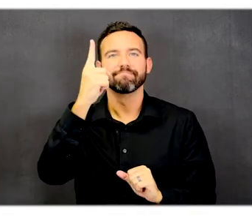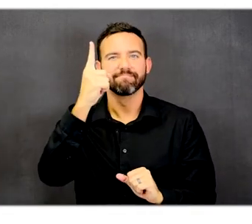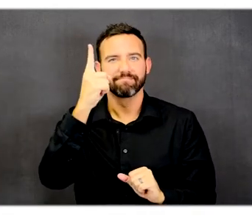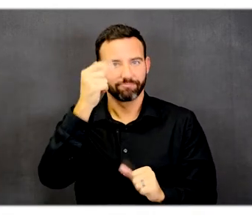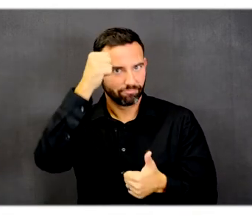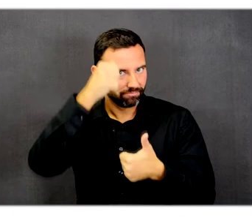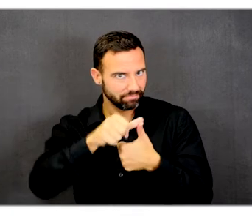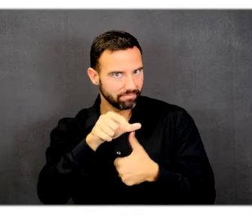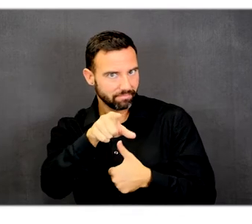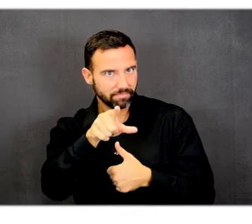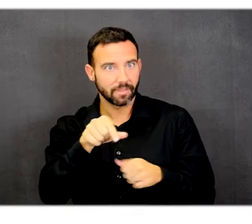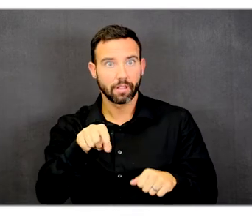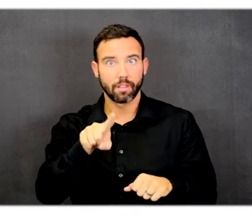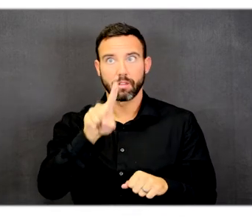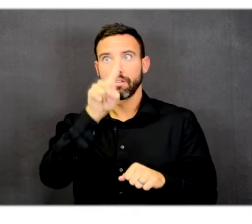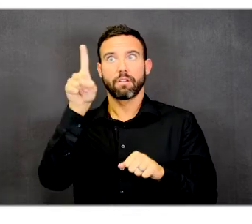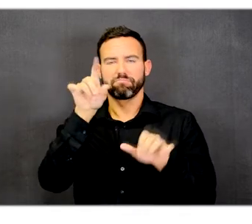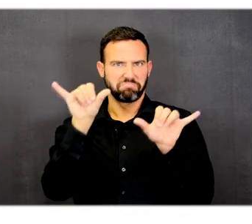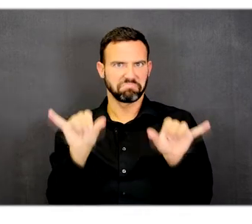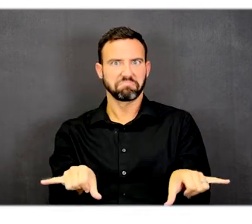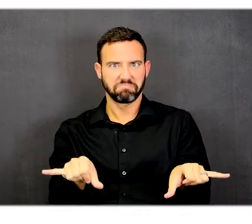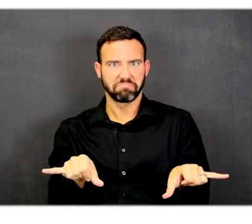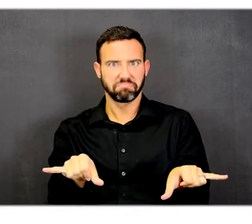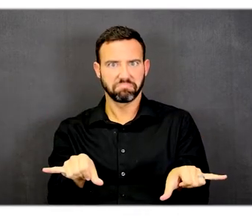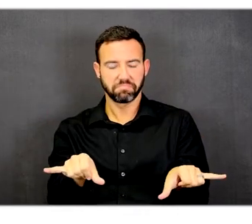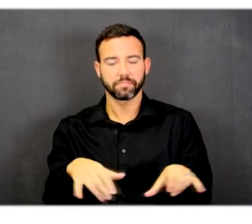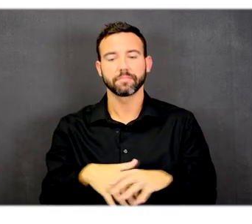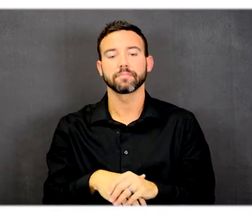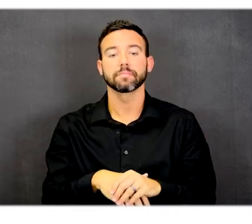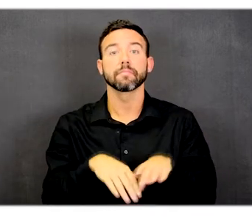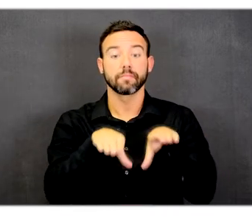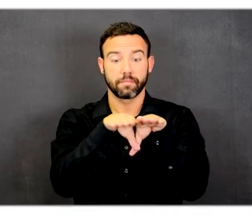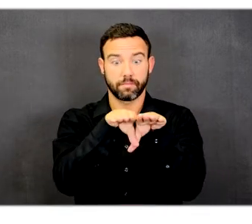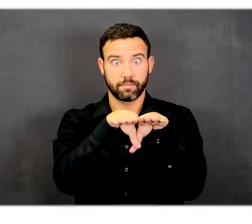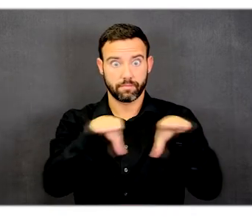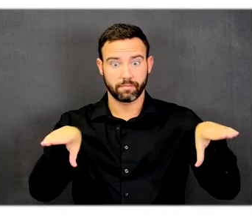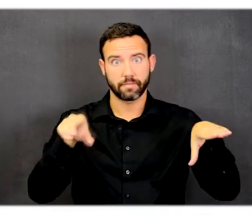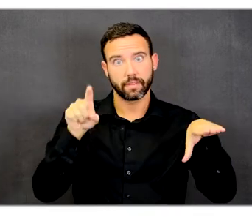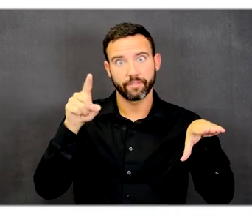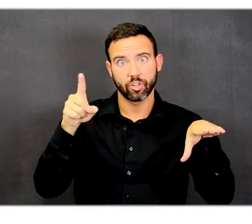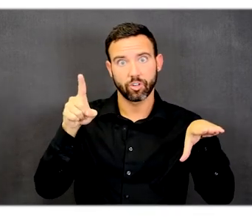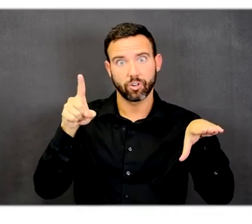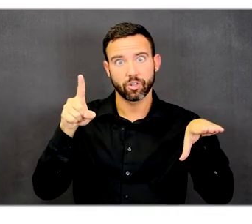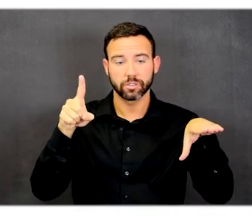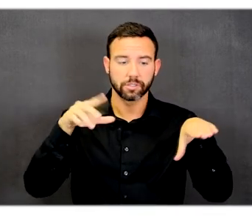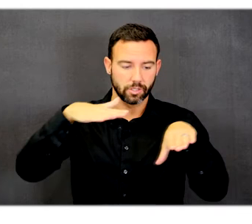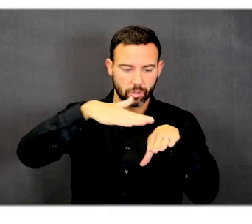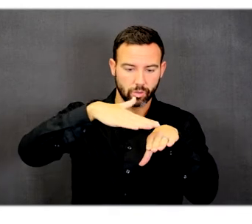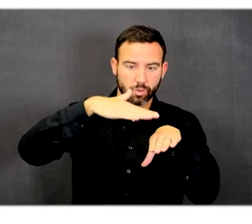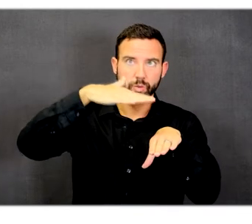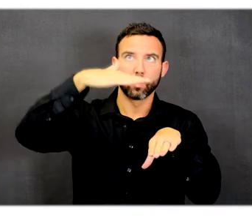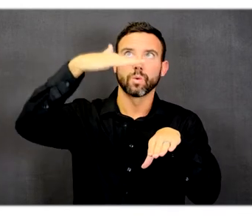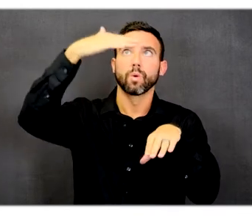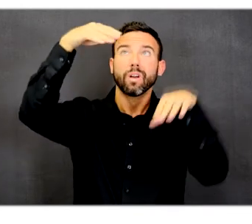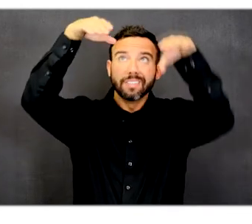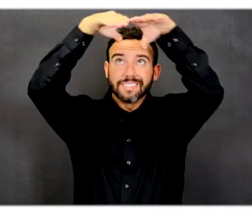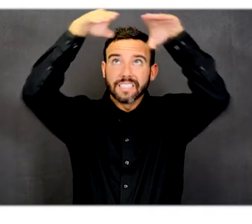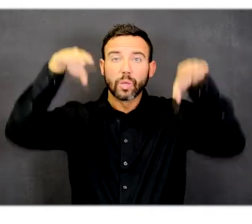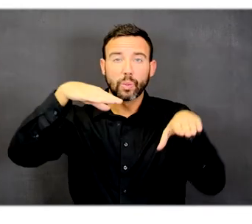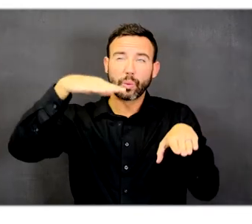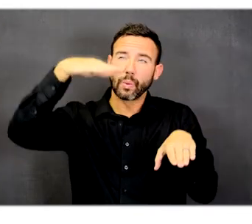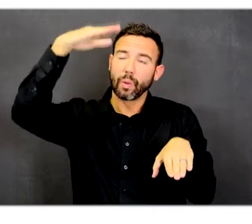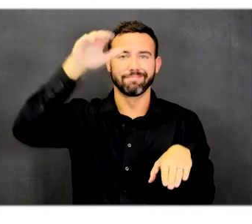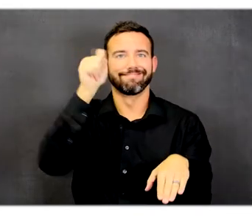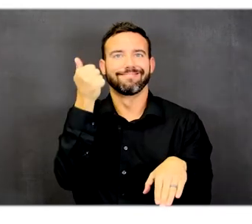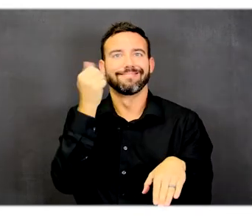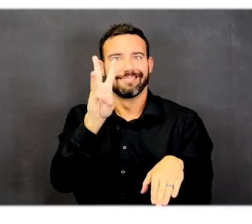The orientation stays the same. On level one, there is a very high ceiling. This is a 16 foot high